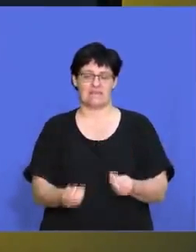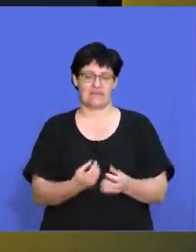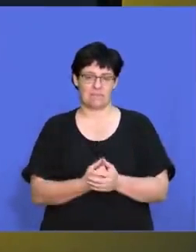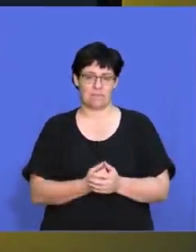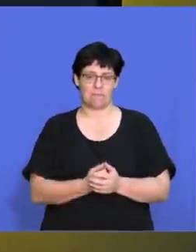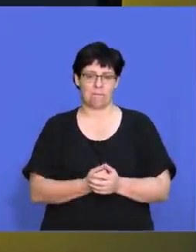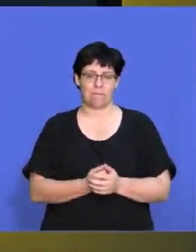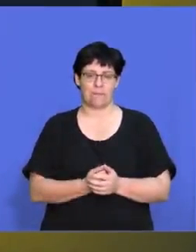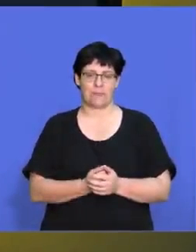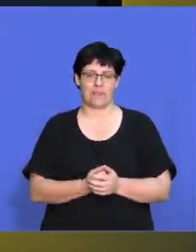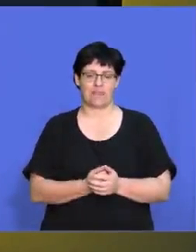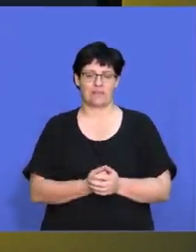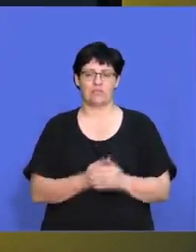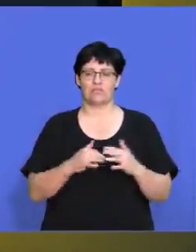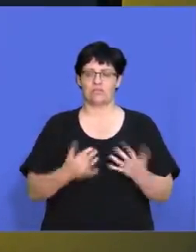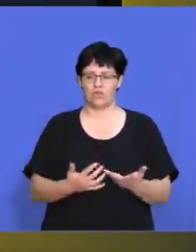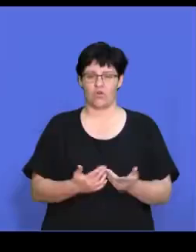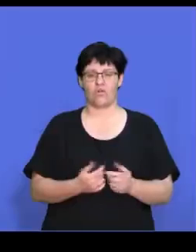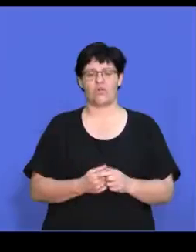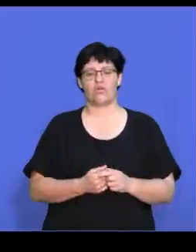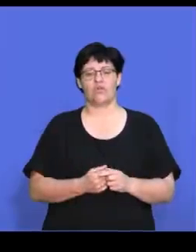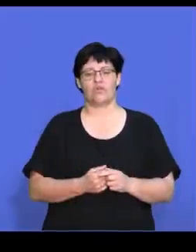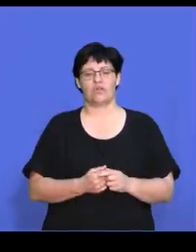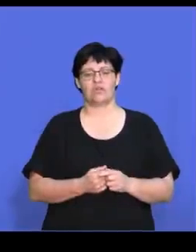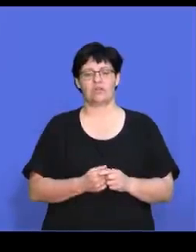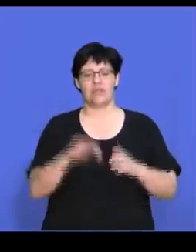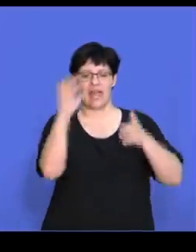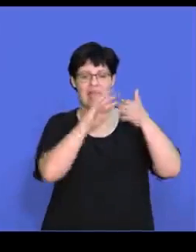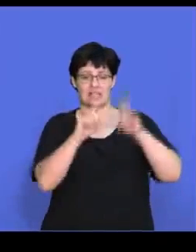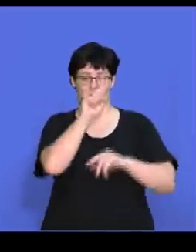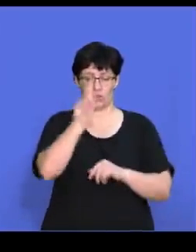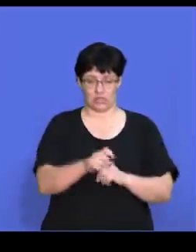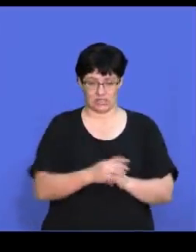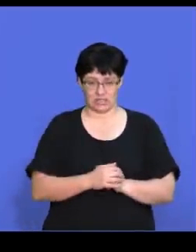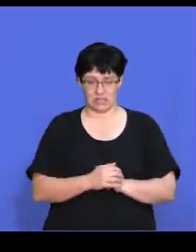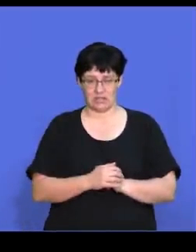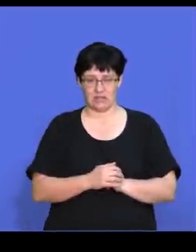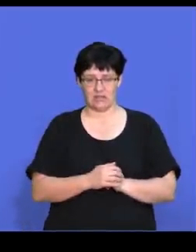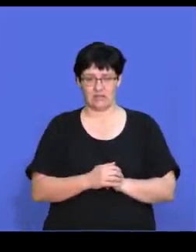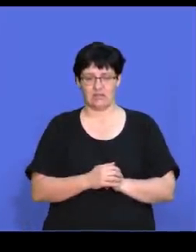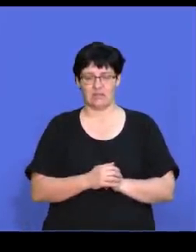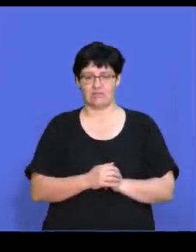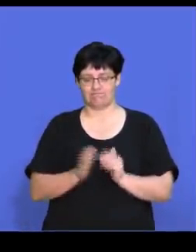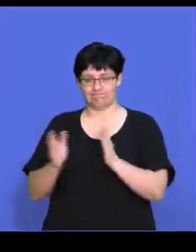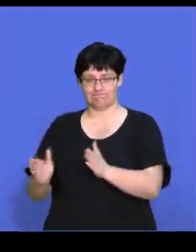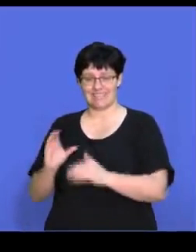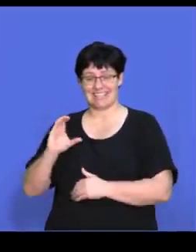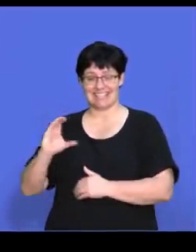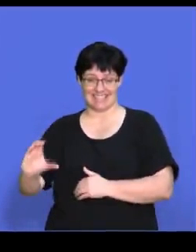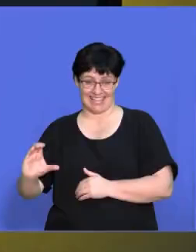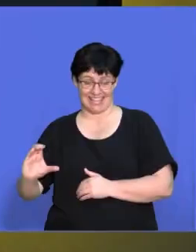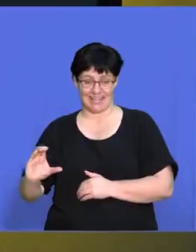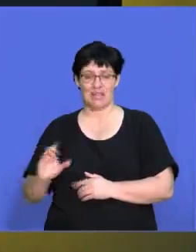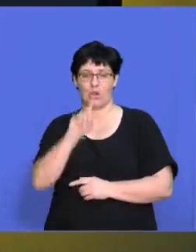have. Alright, so we're going to go on to an essay question now. So this is your section